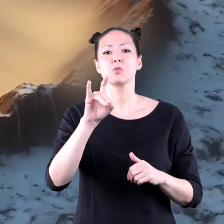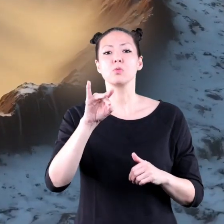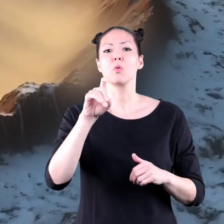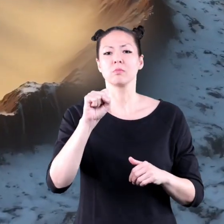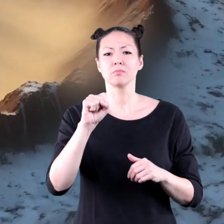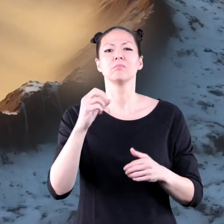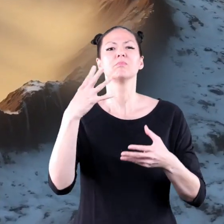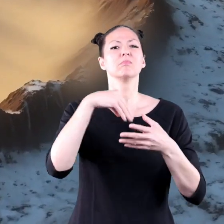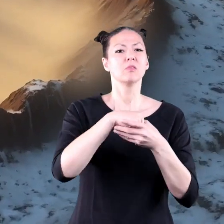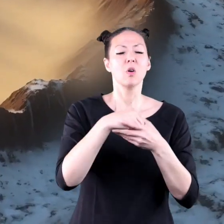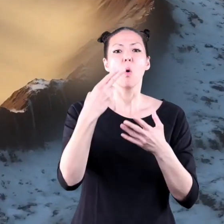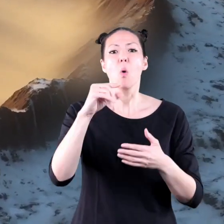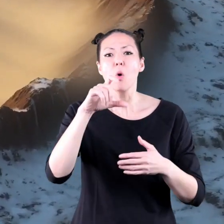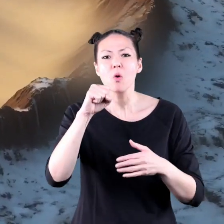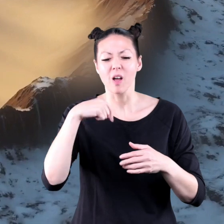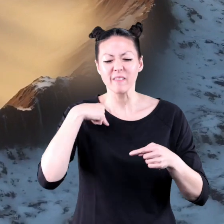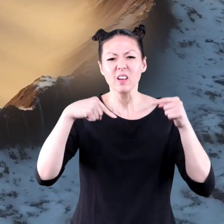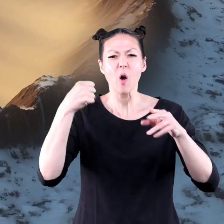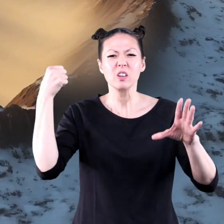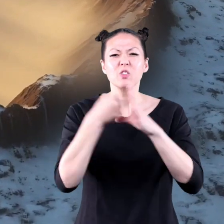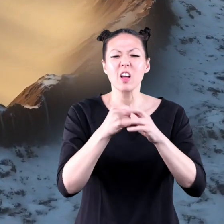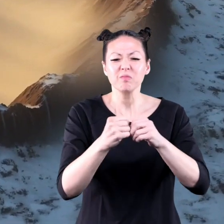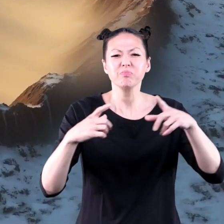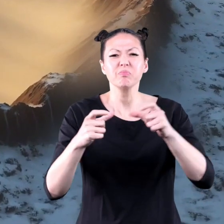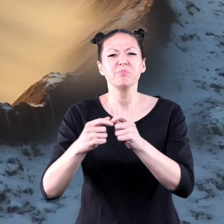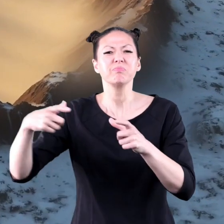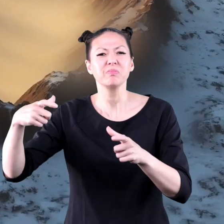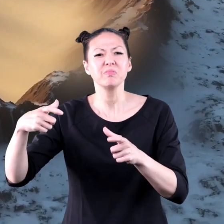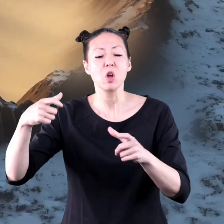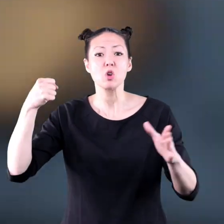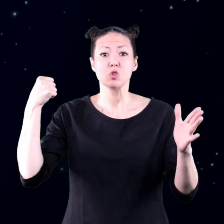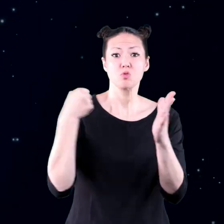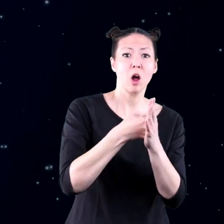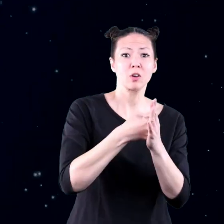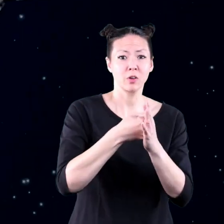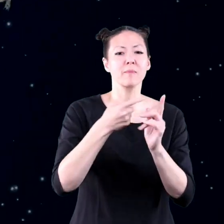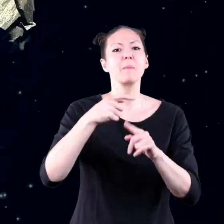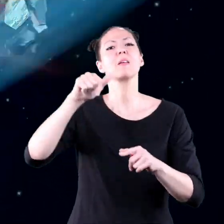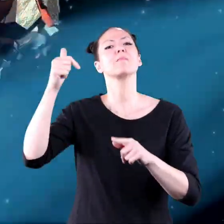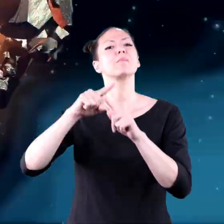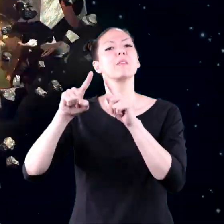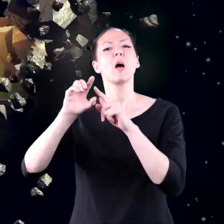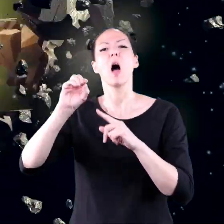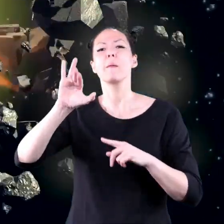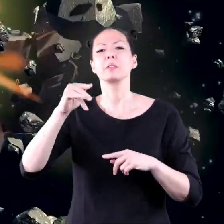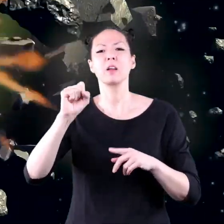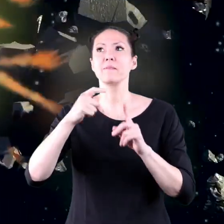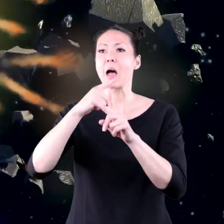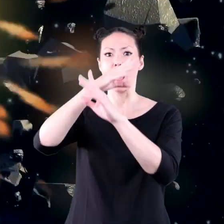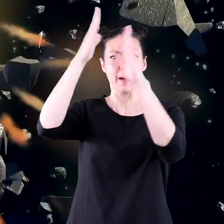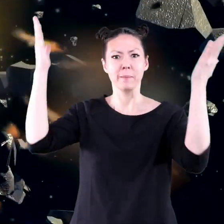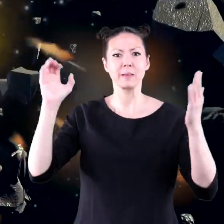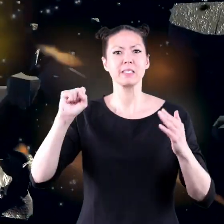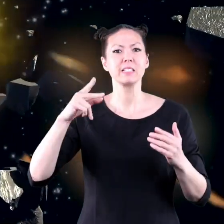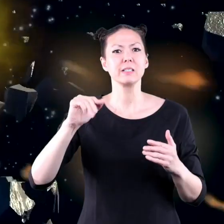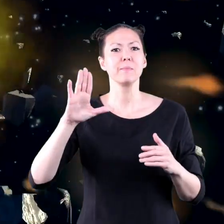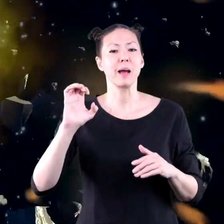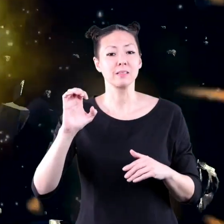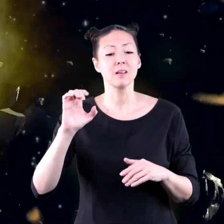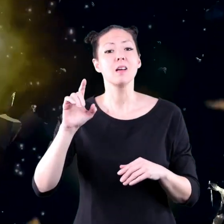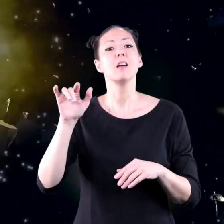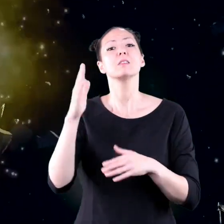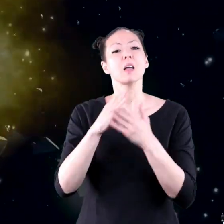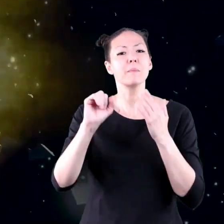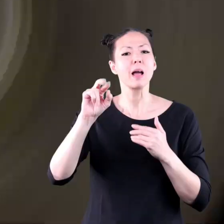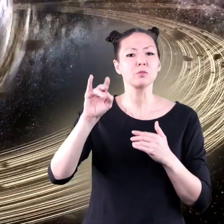Most asteroids contain craters or holes in their surface. Craters form when asteroids crash into other objects in